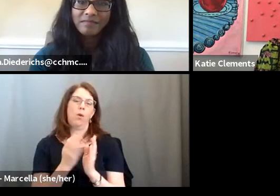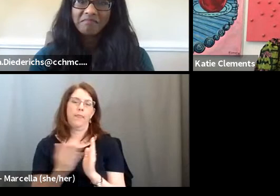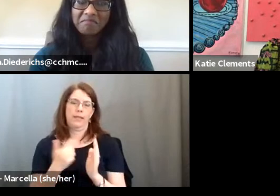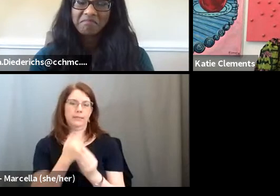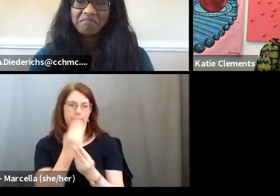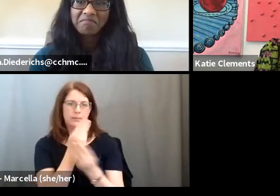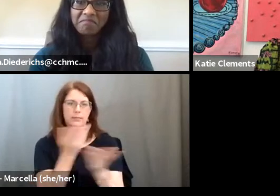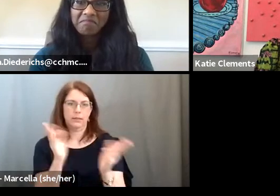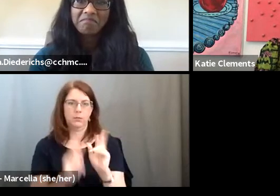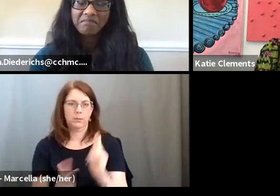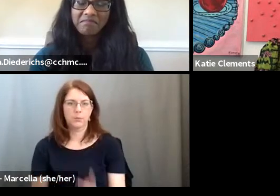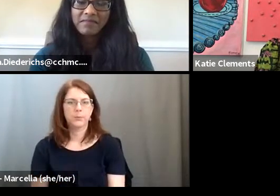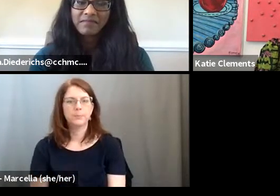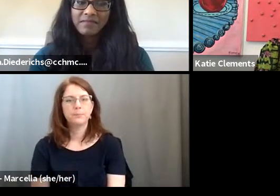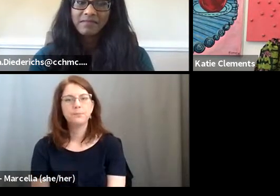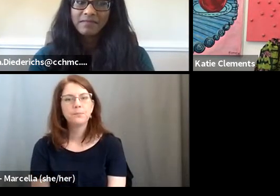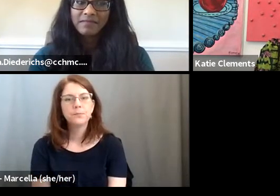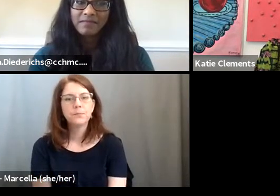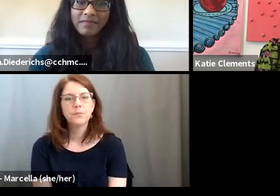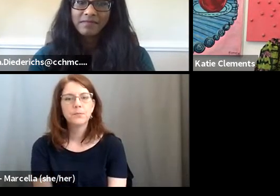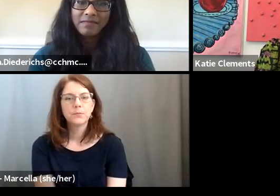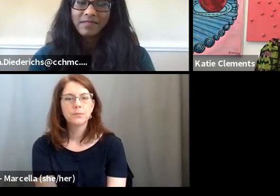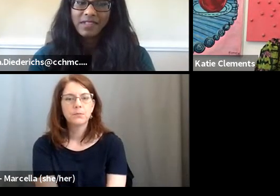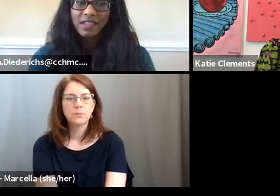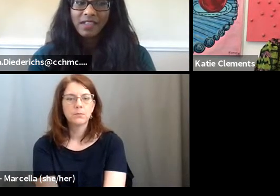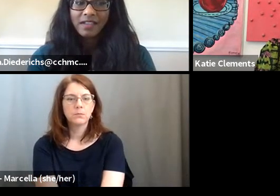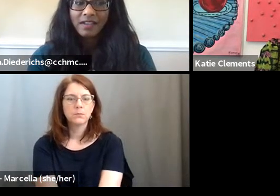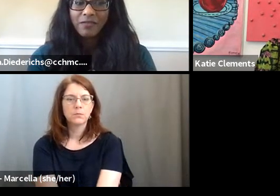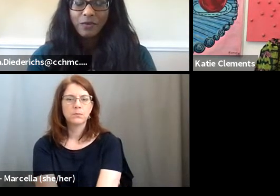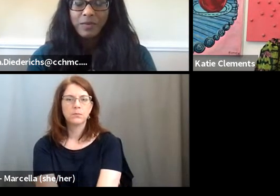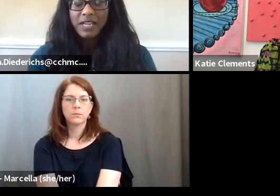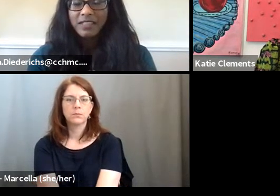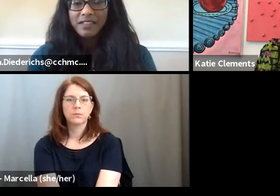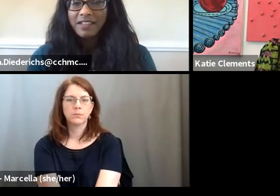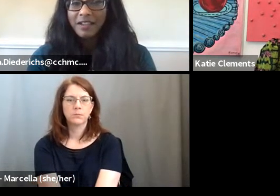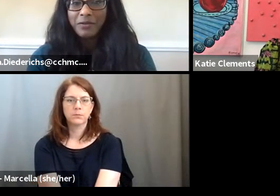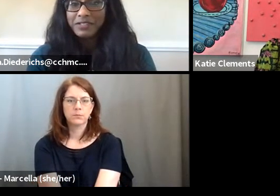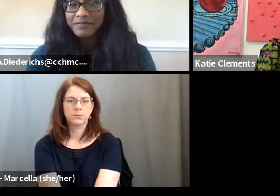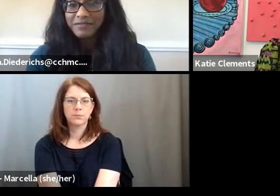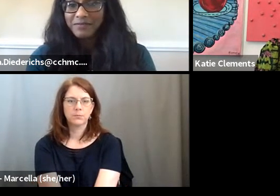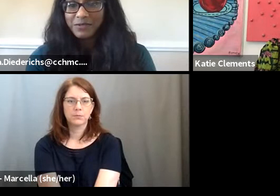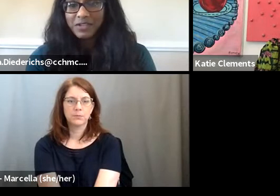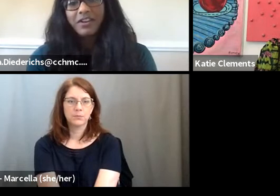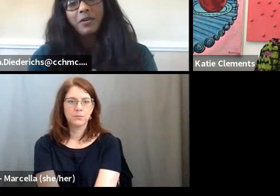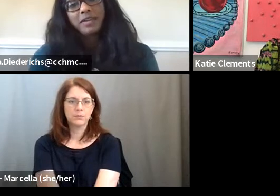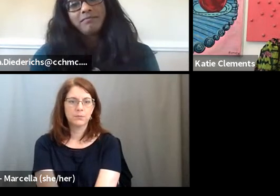for me,